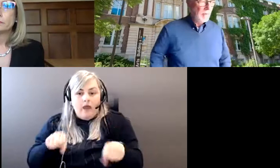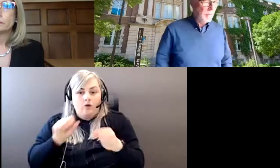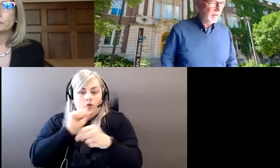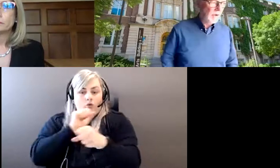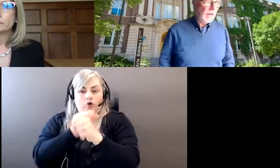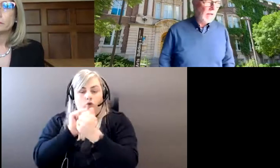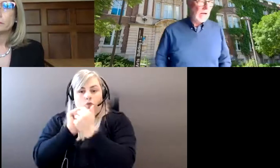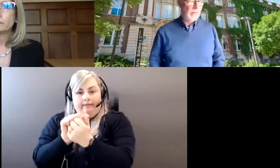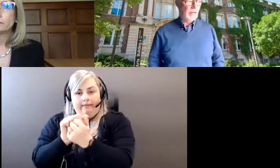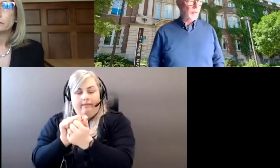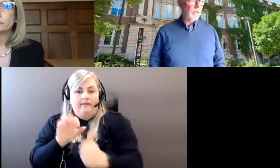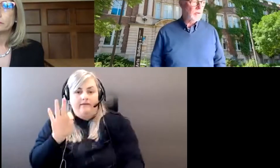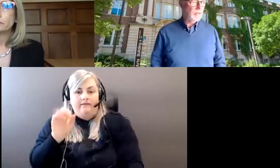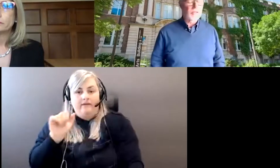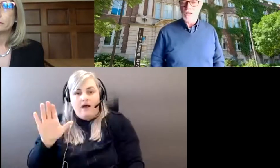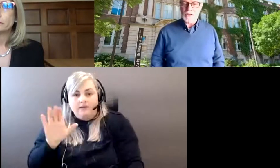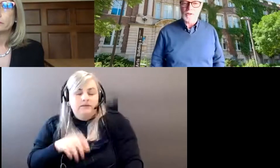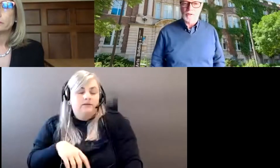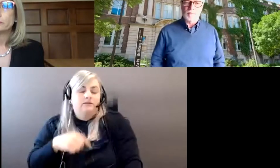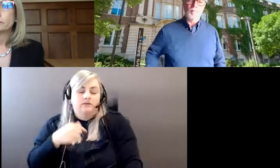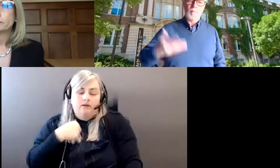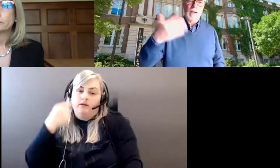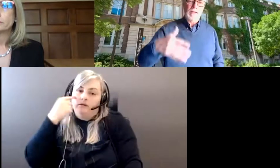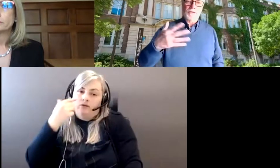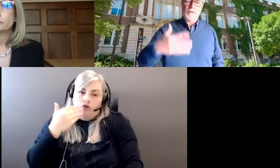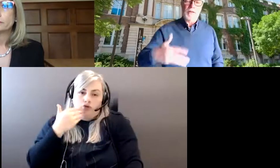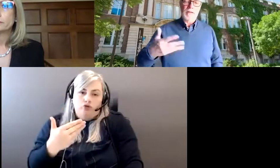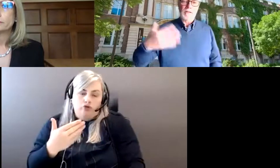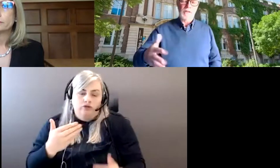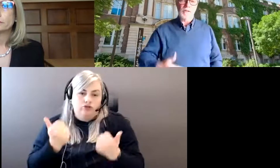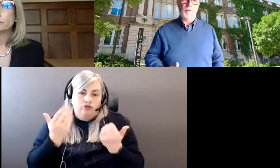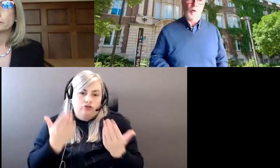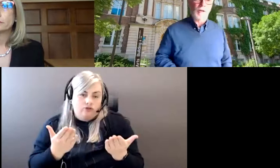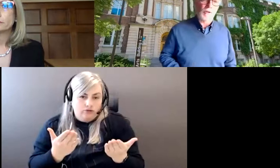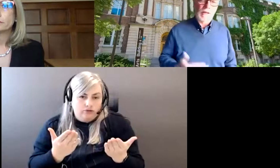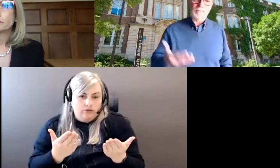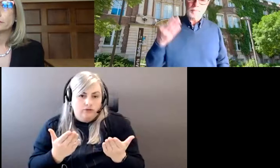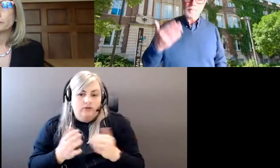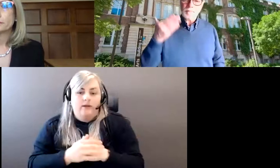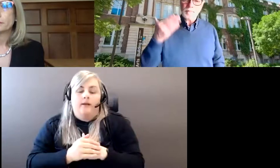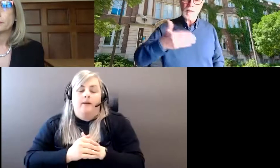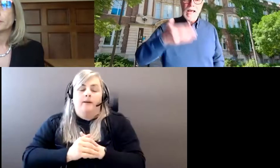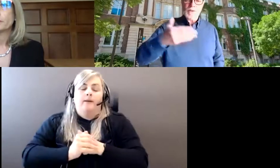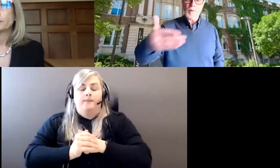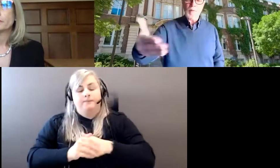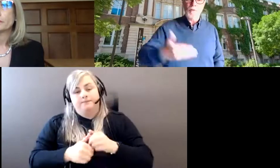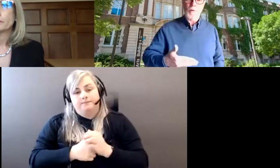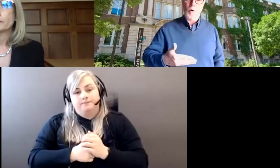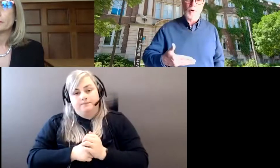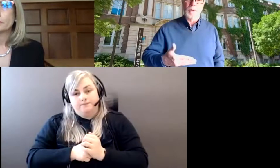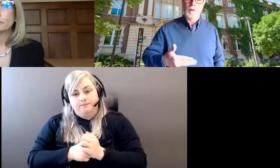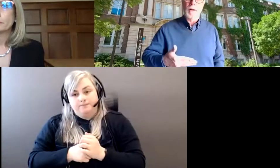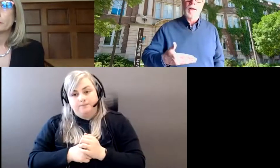But, uh, I think it's a really good suggestion. I take it as a suggestion from the question that as we move